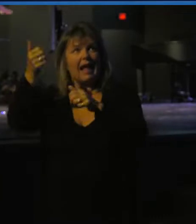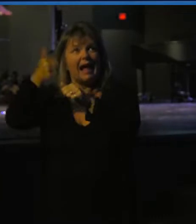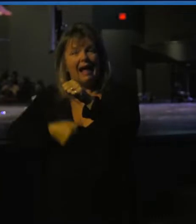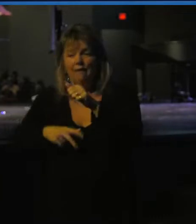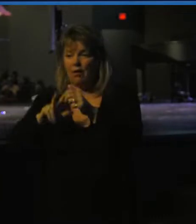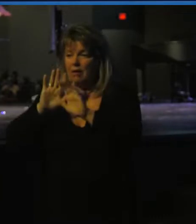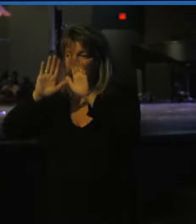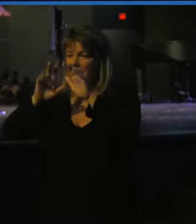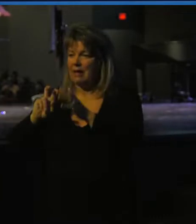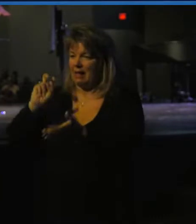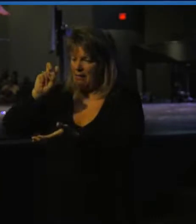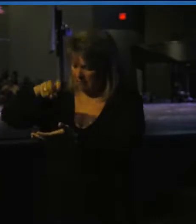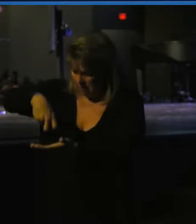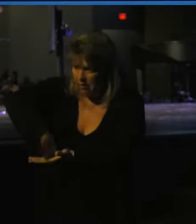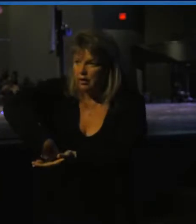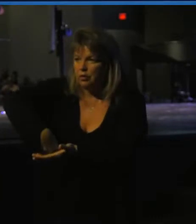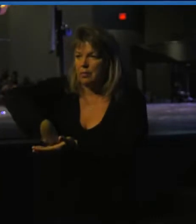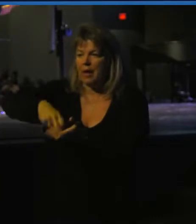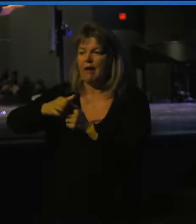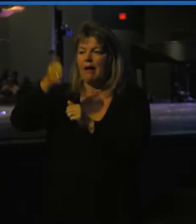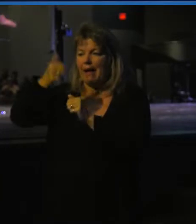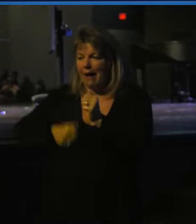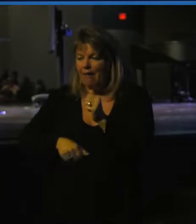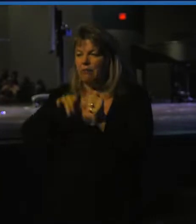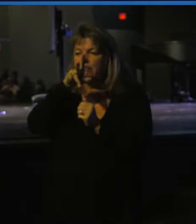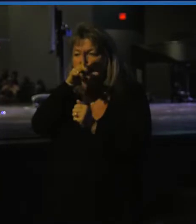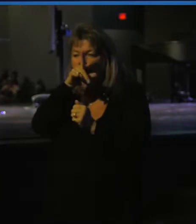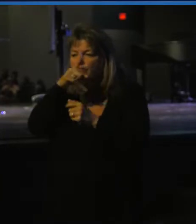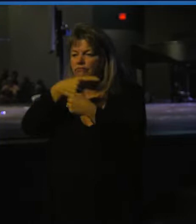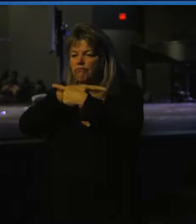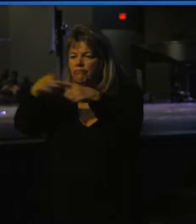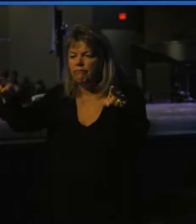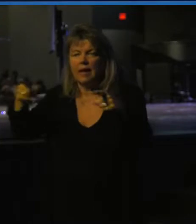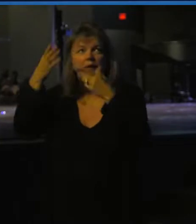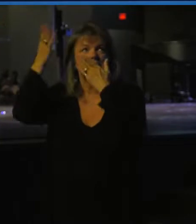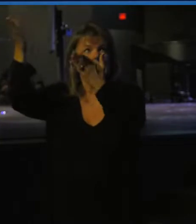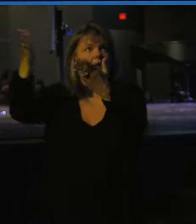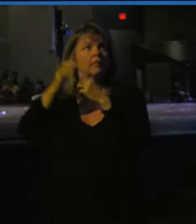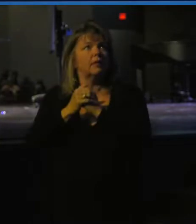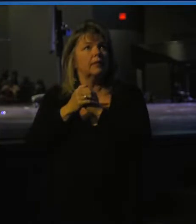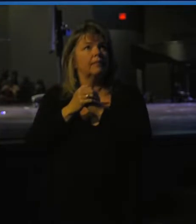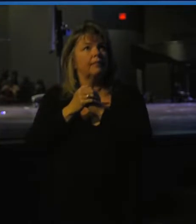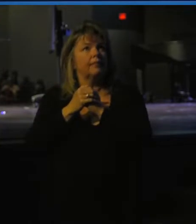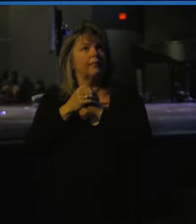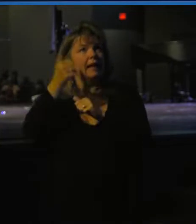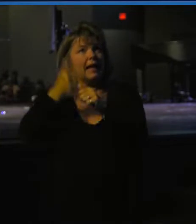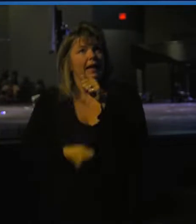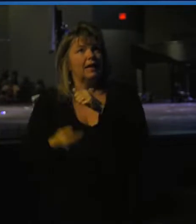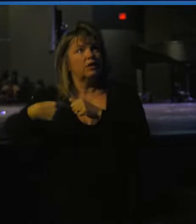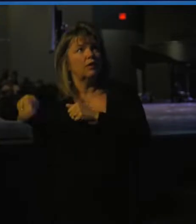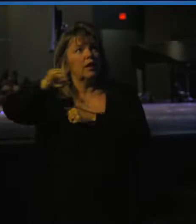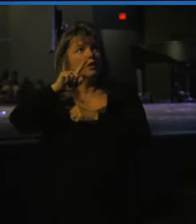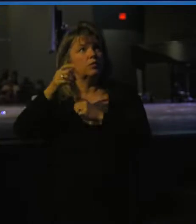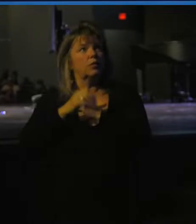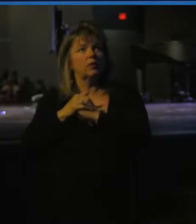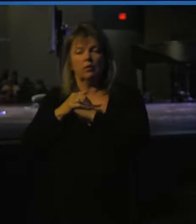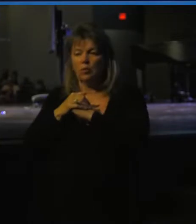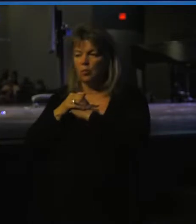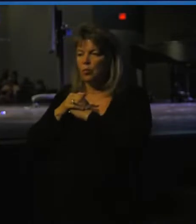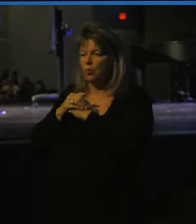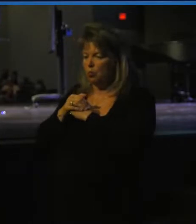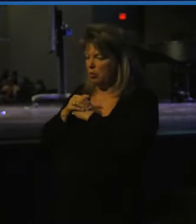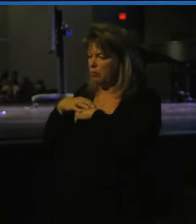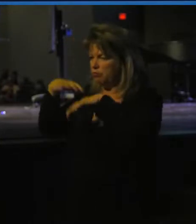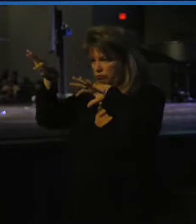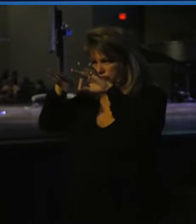knee shall bow to me and every tongue shall confess to God. So then each of us will give an account of